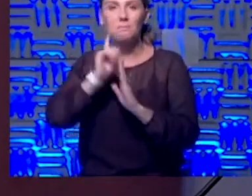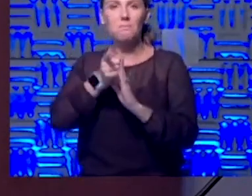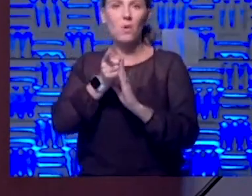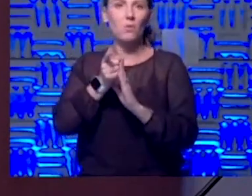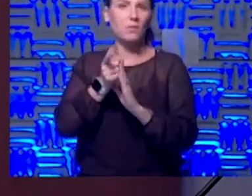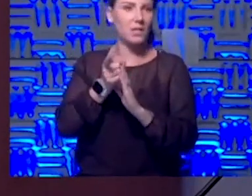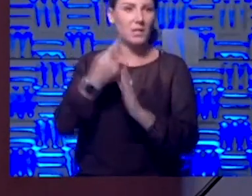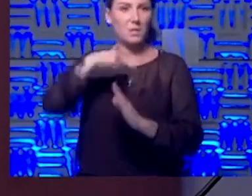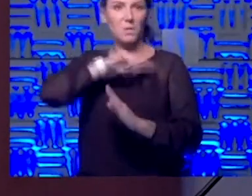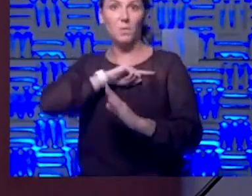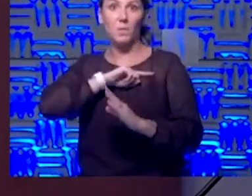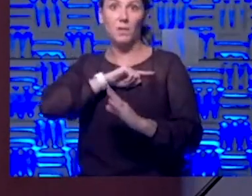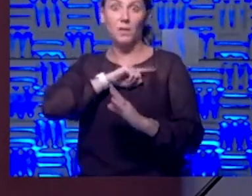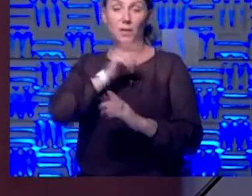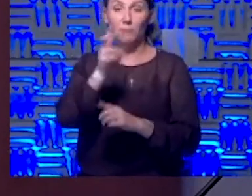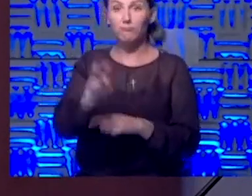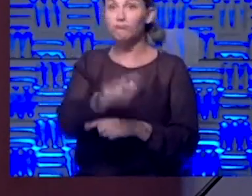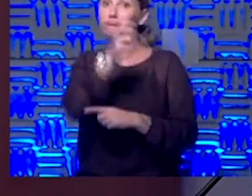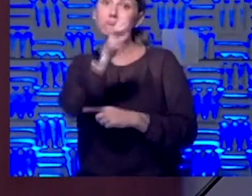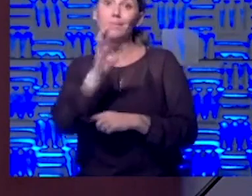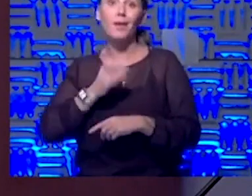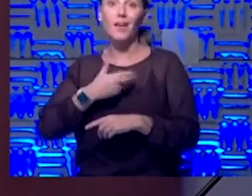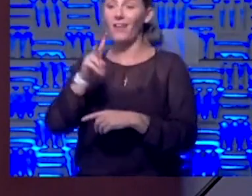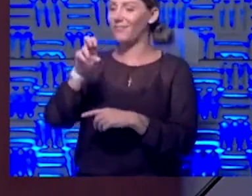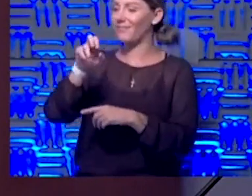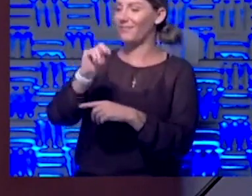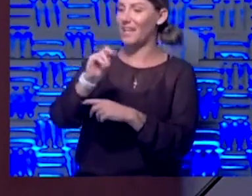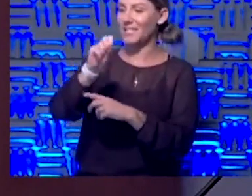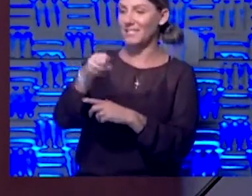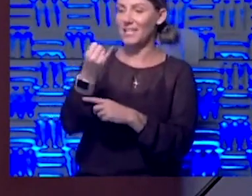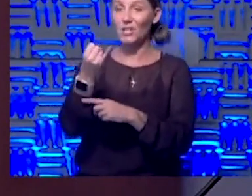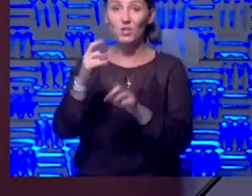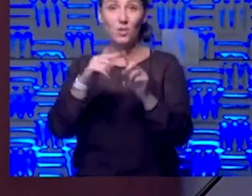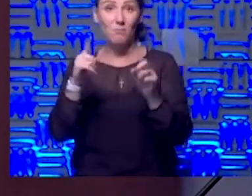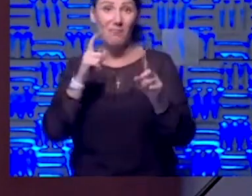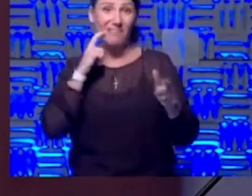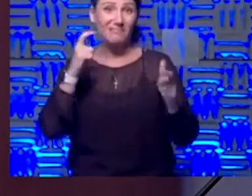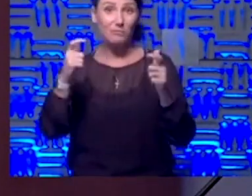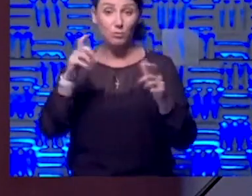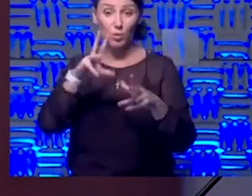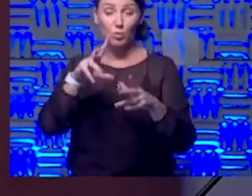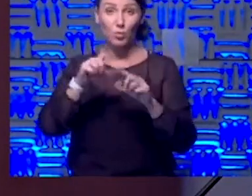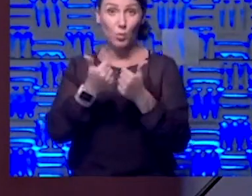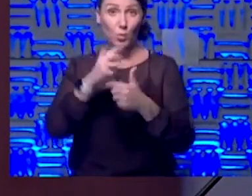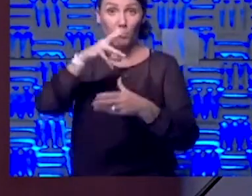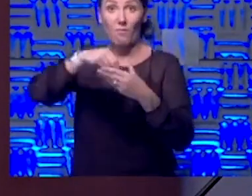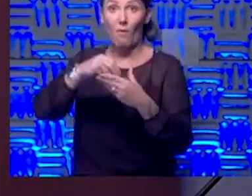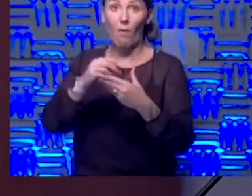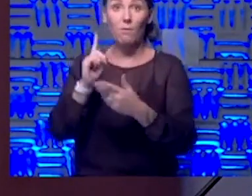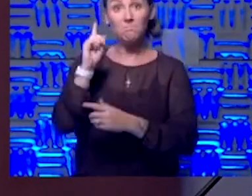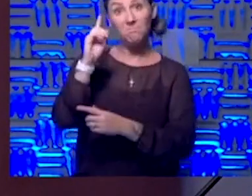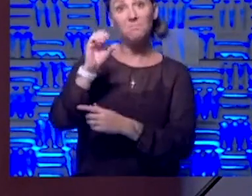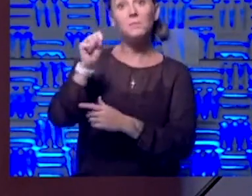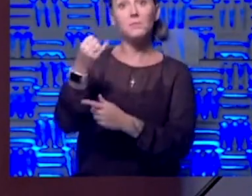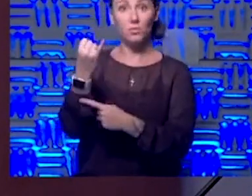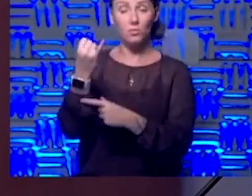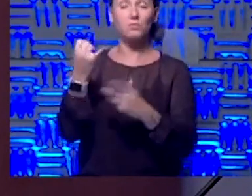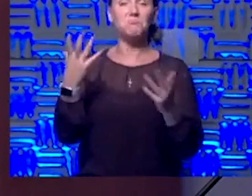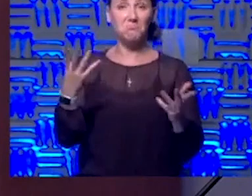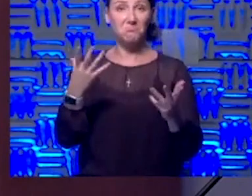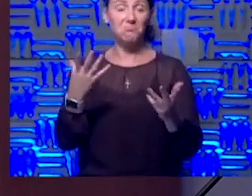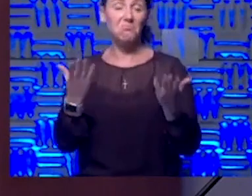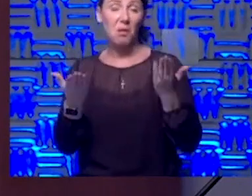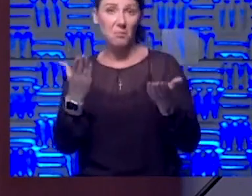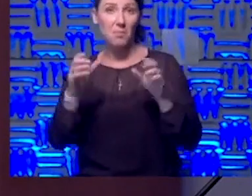take our van up there to St. Joe, but if we can get a big group out there, that would be certainly a possibility, but most than likely